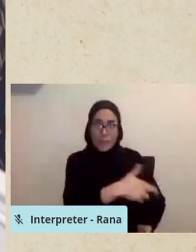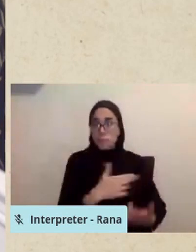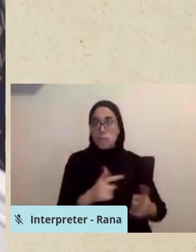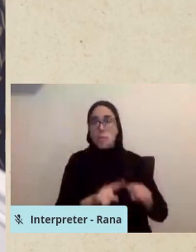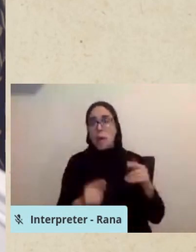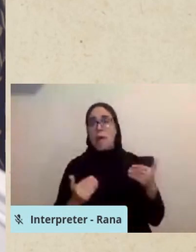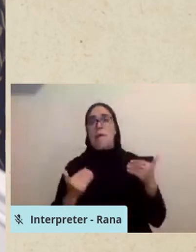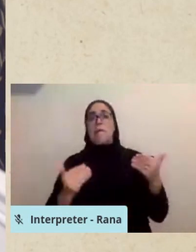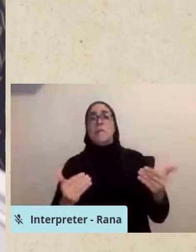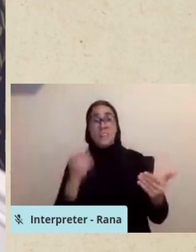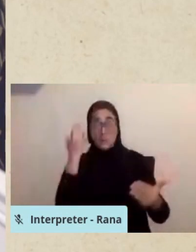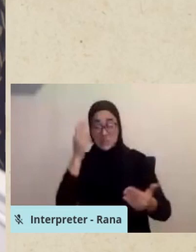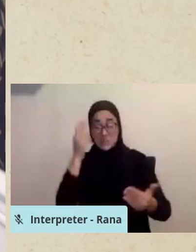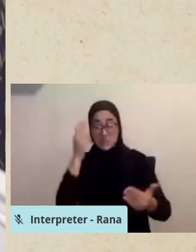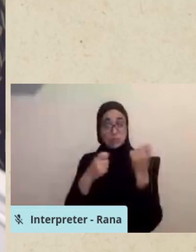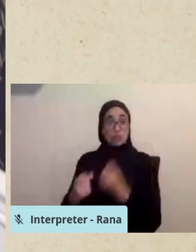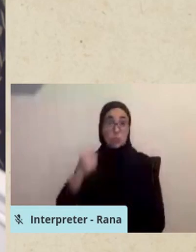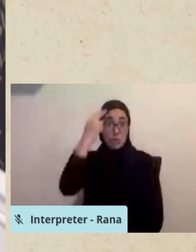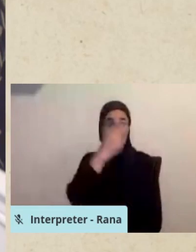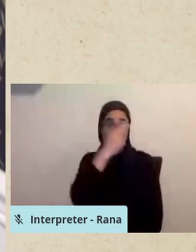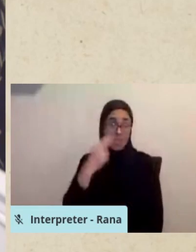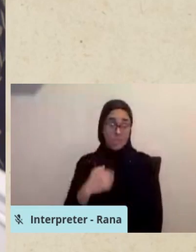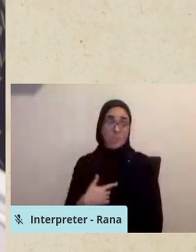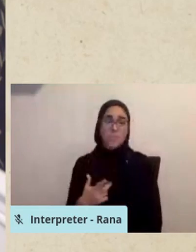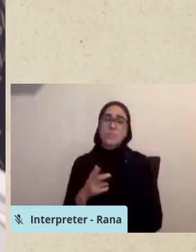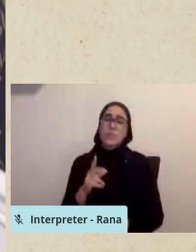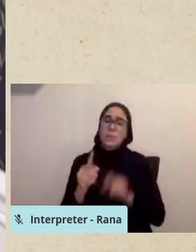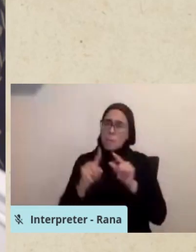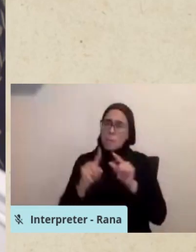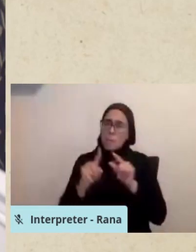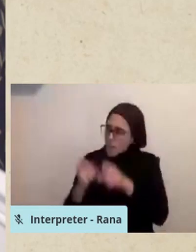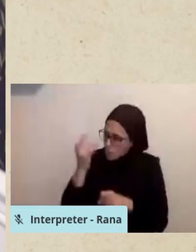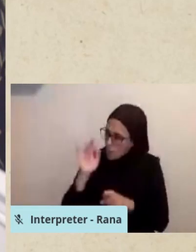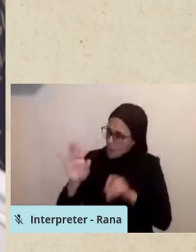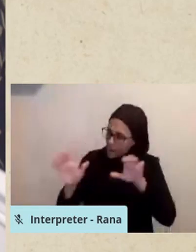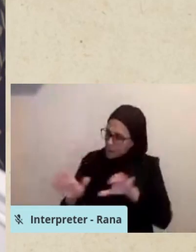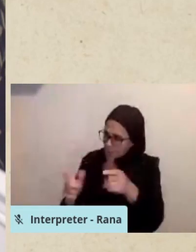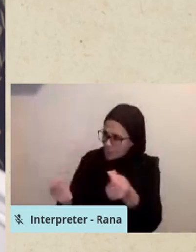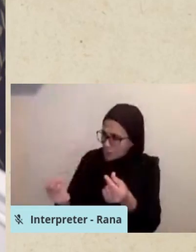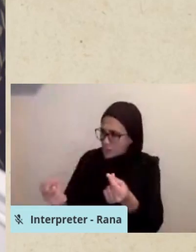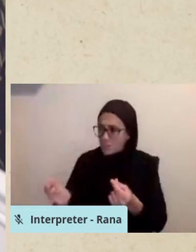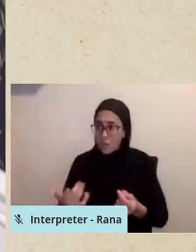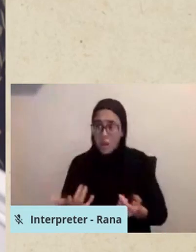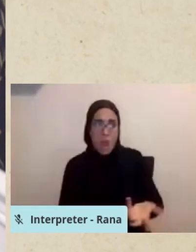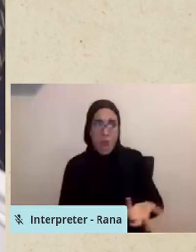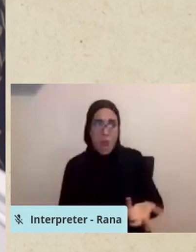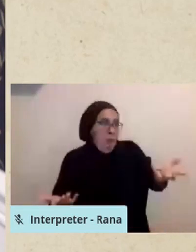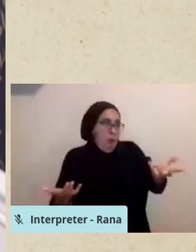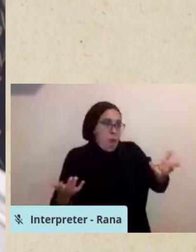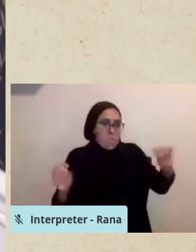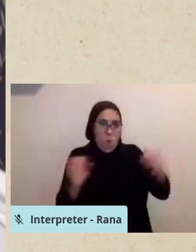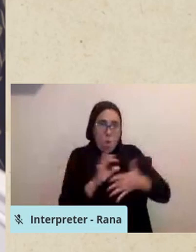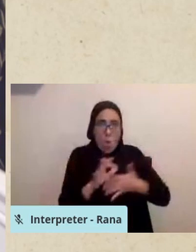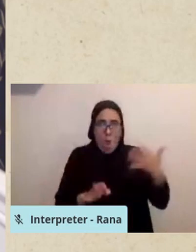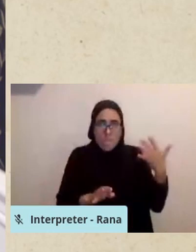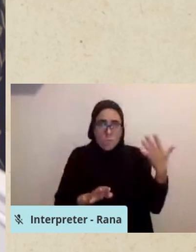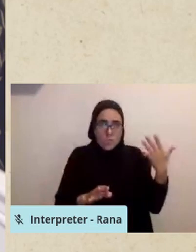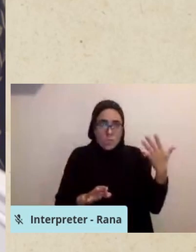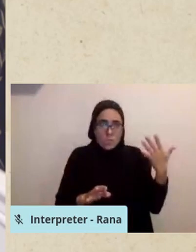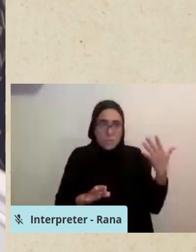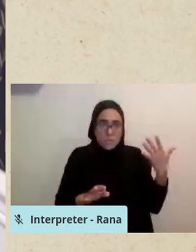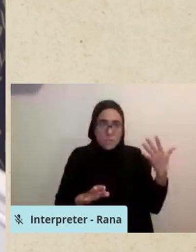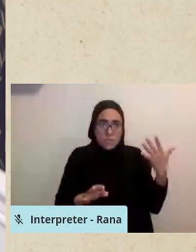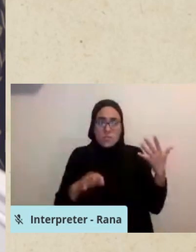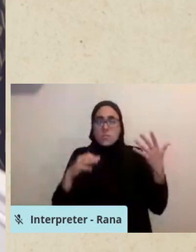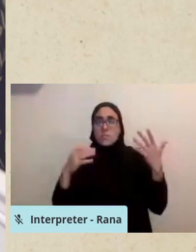things, the response was one of two, well, I had to do something, or what's the harm in it?